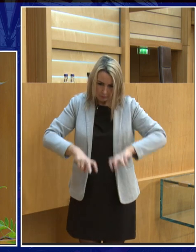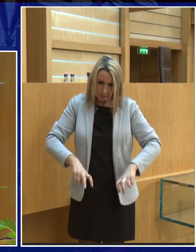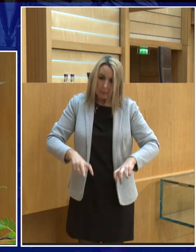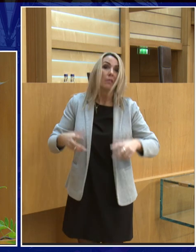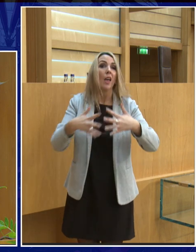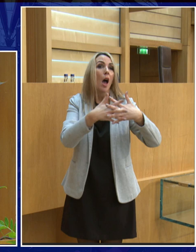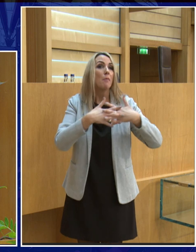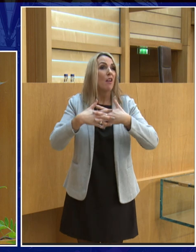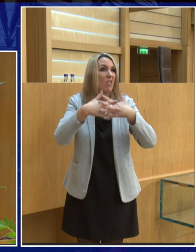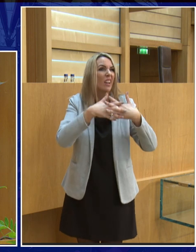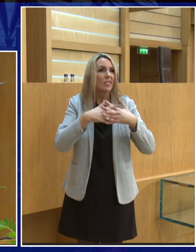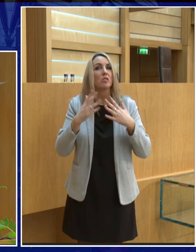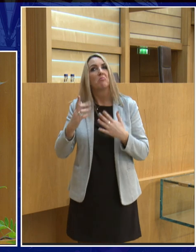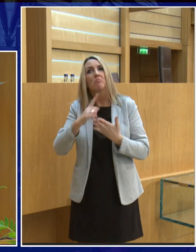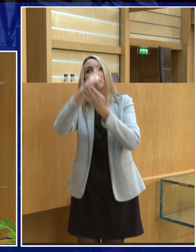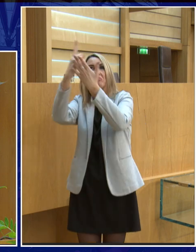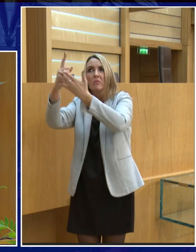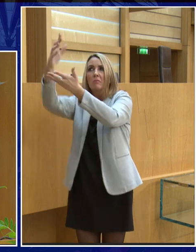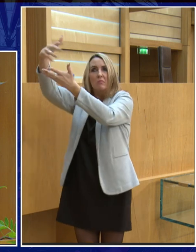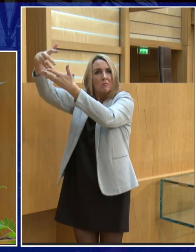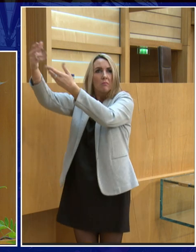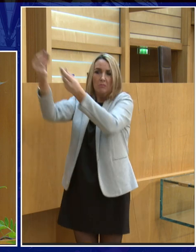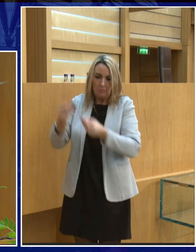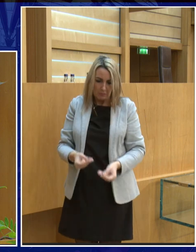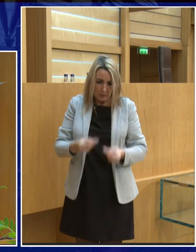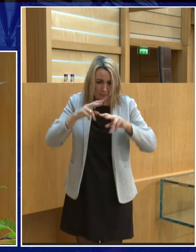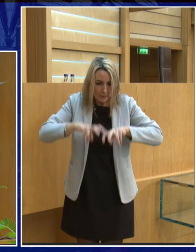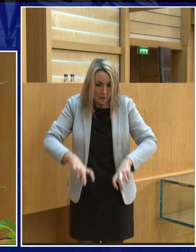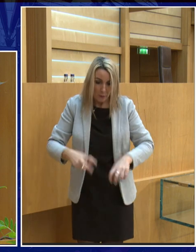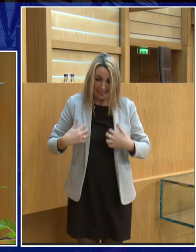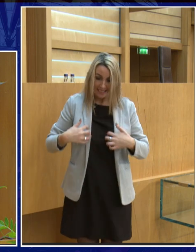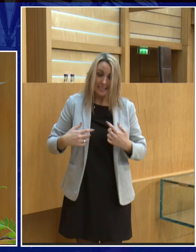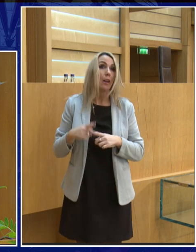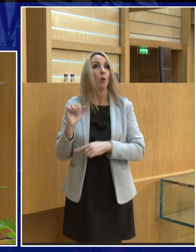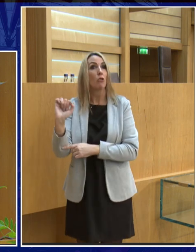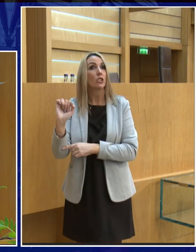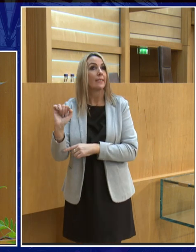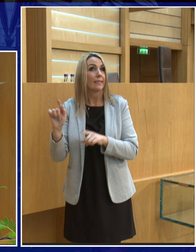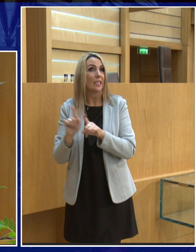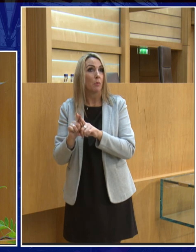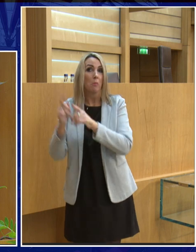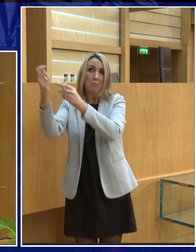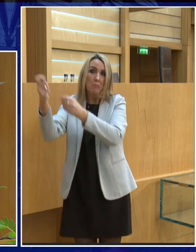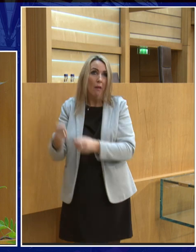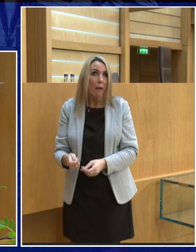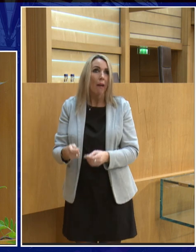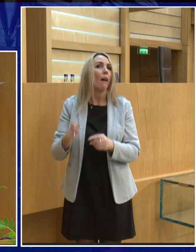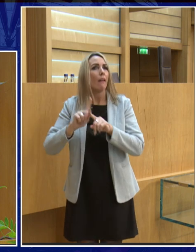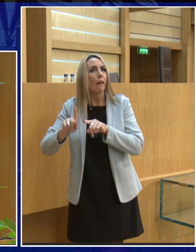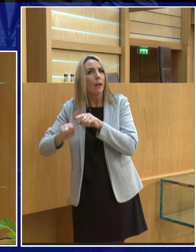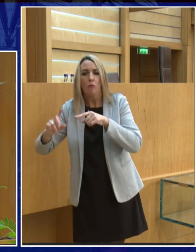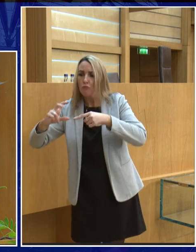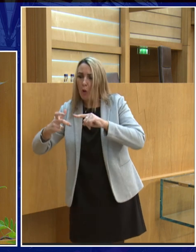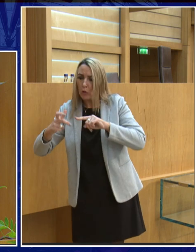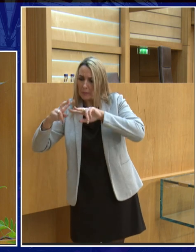the moon they brought back moon samples and I've actually held one of the moon samples it was very exciting and when the Russians went to the moon they brought back moon samples we've analysed those